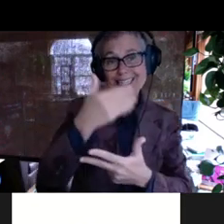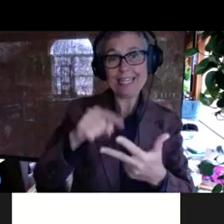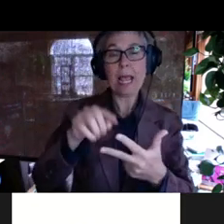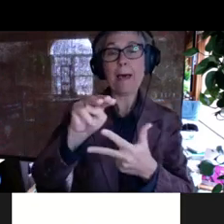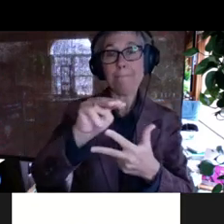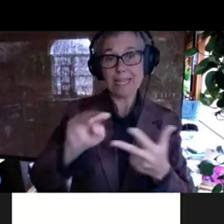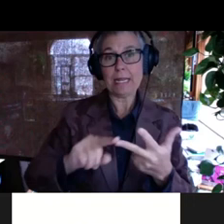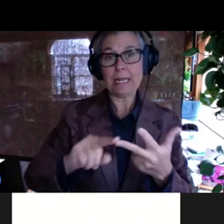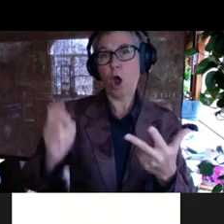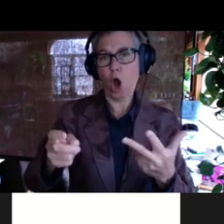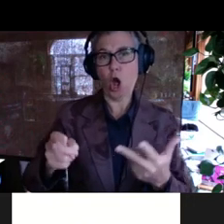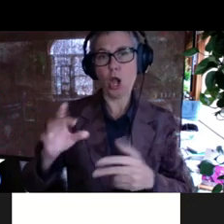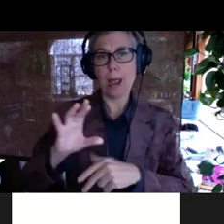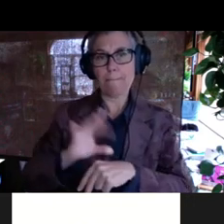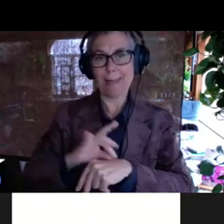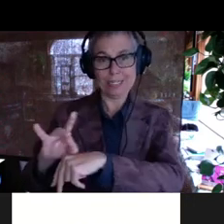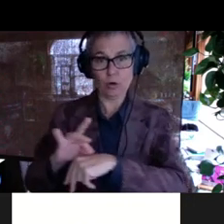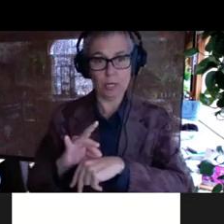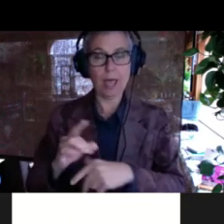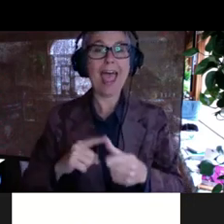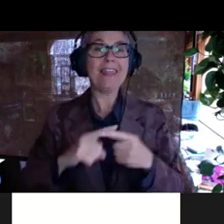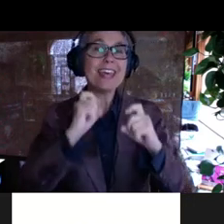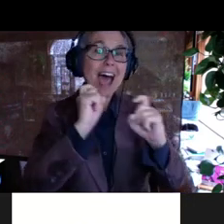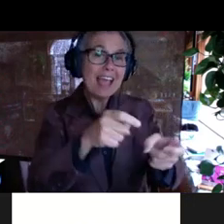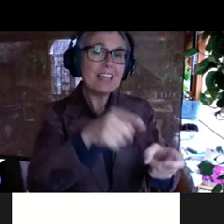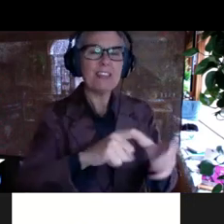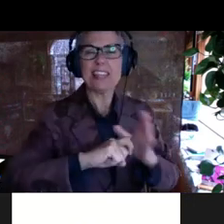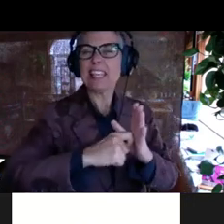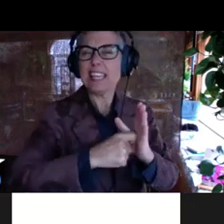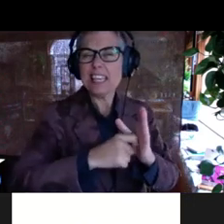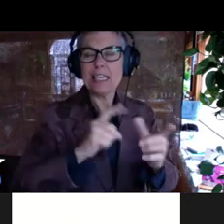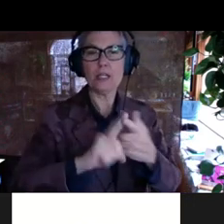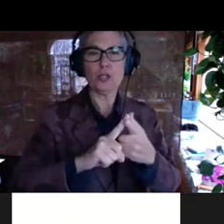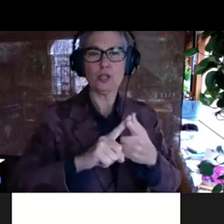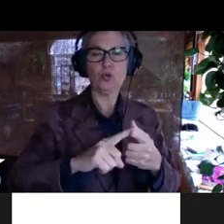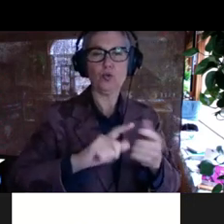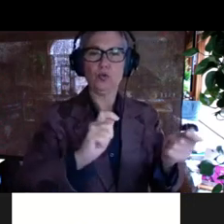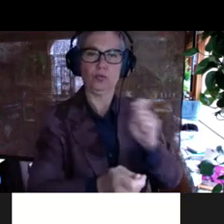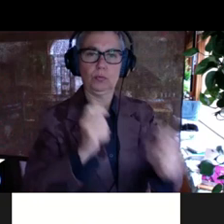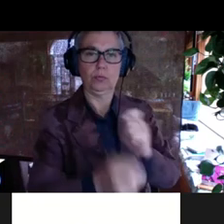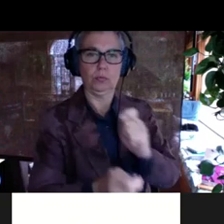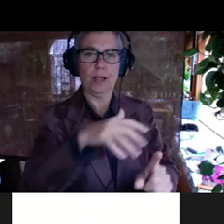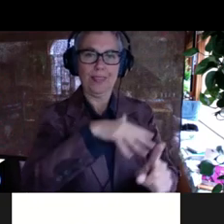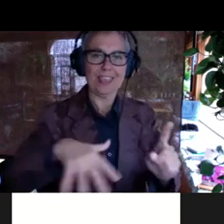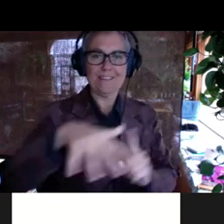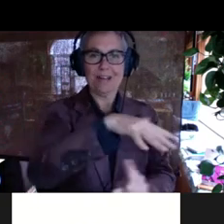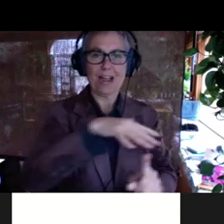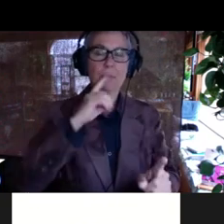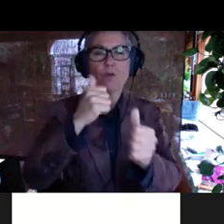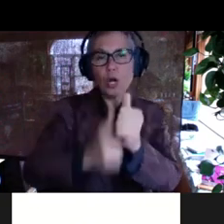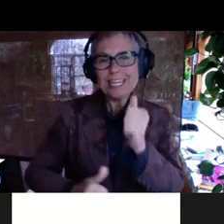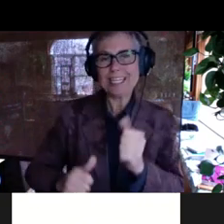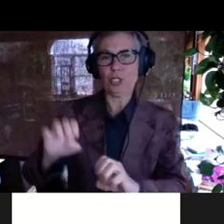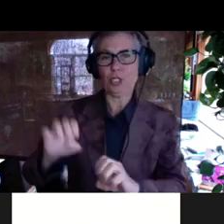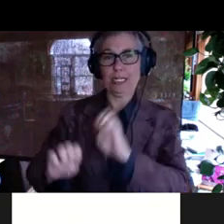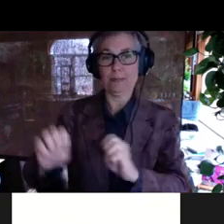And I give it the keys to change which, uh, which, which environment, uh, each, each experiment is being